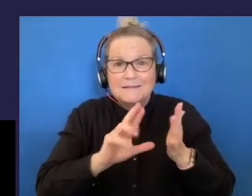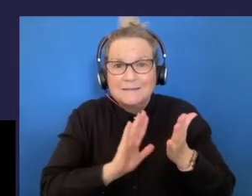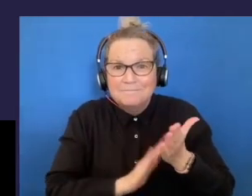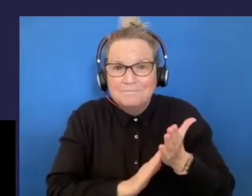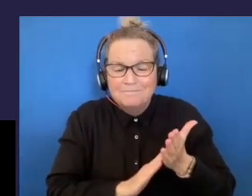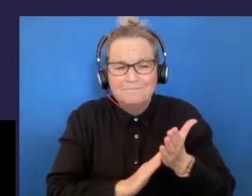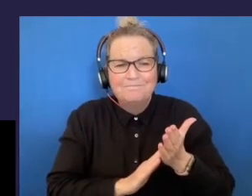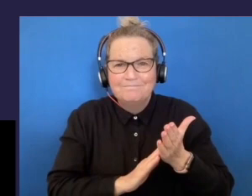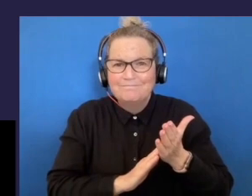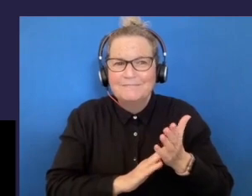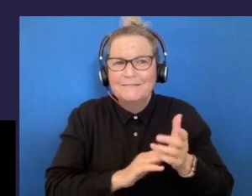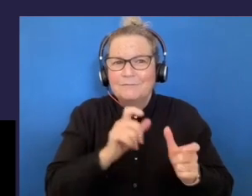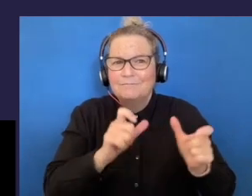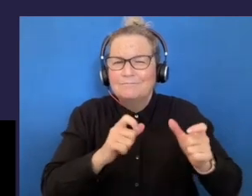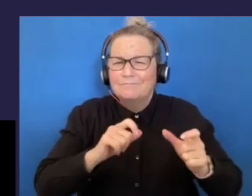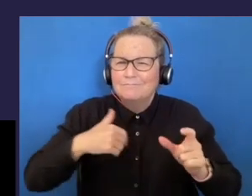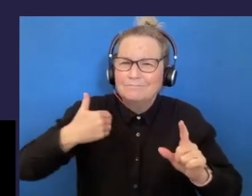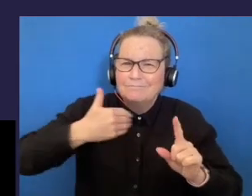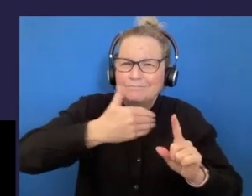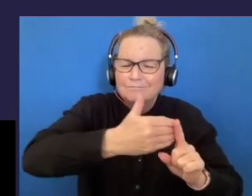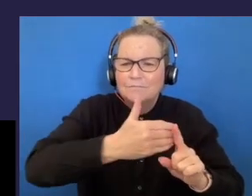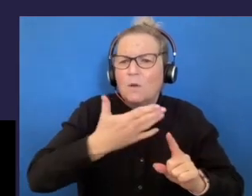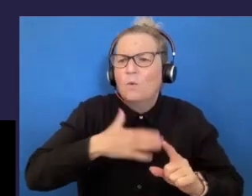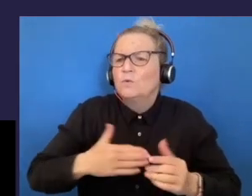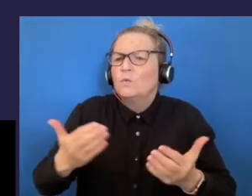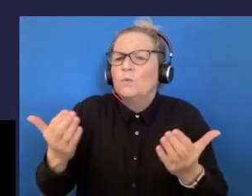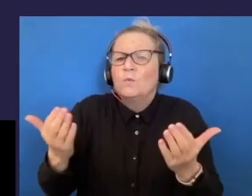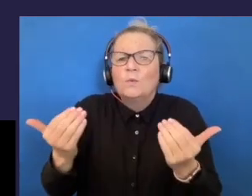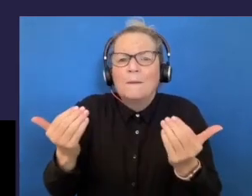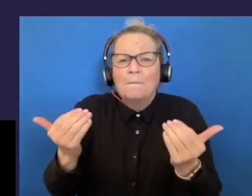Nations people who are joining us for this presentation.